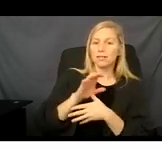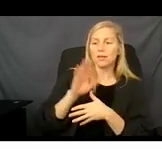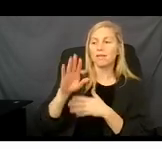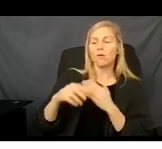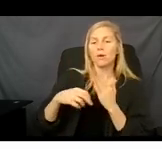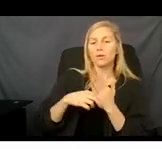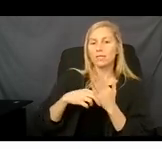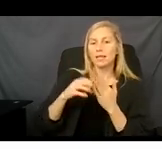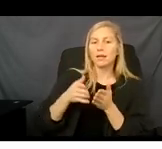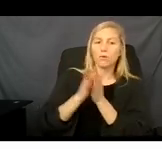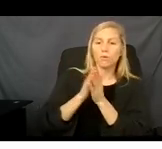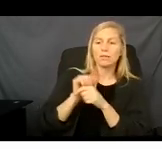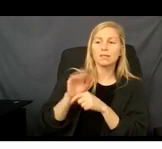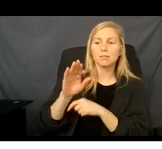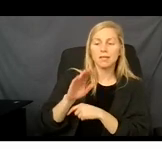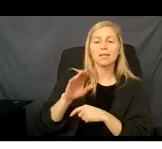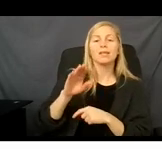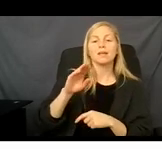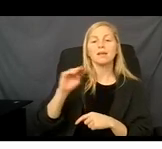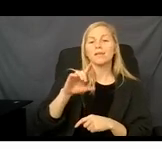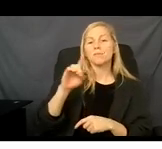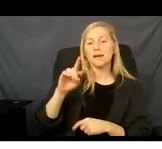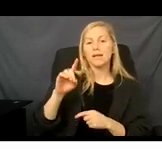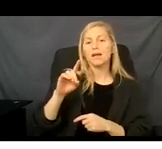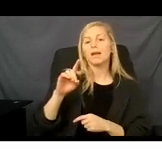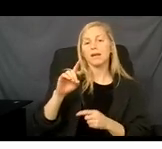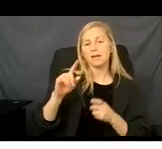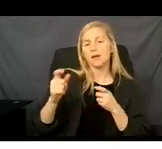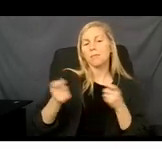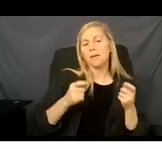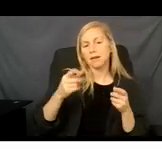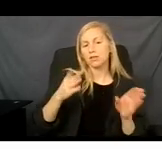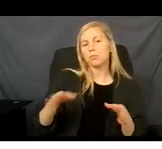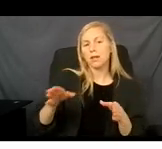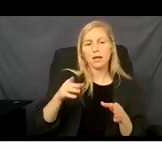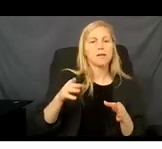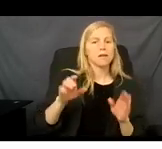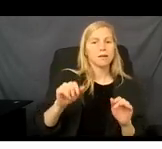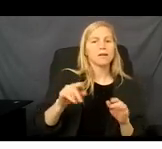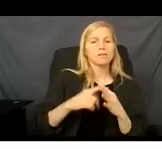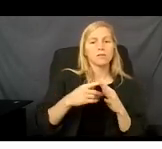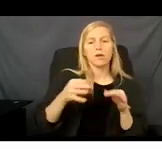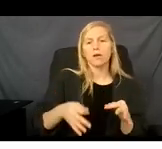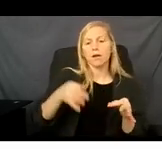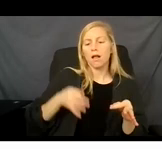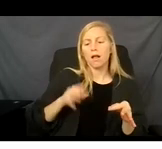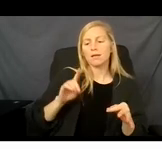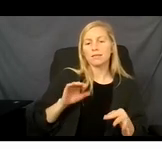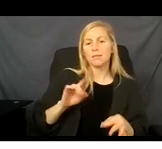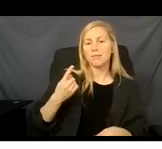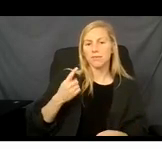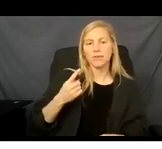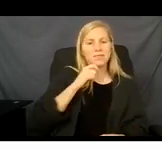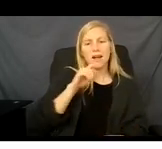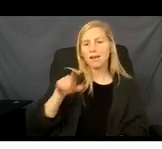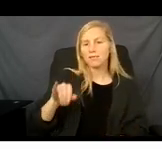managed care plan started from December 1 instead of January 1. But if we